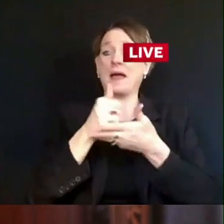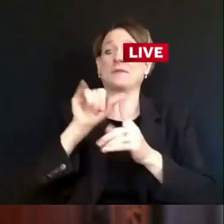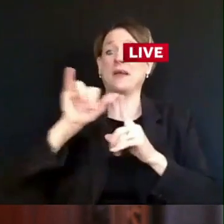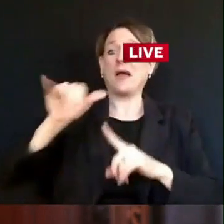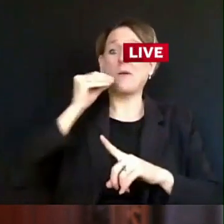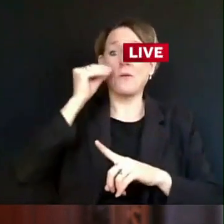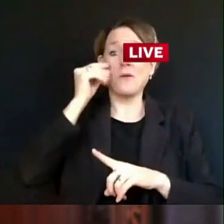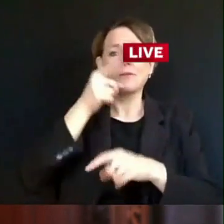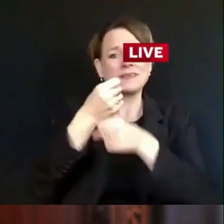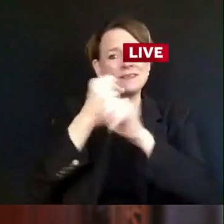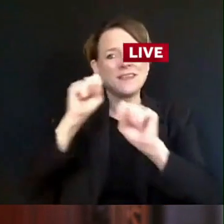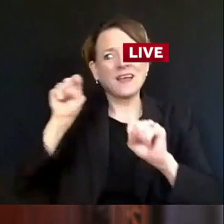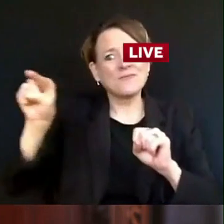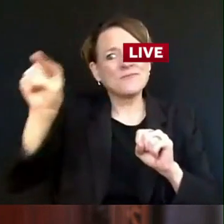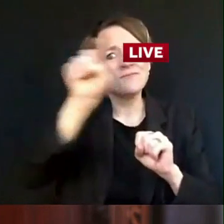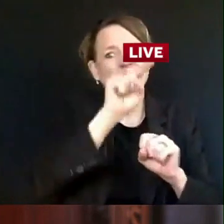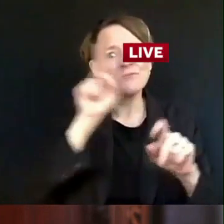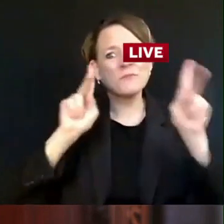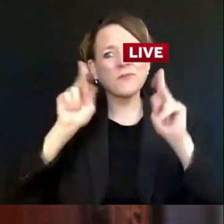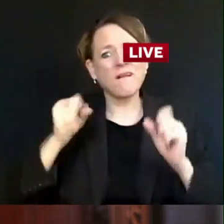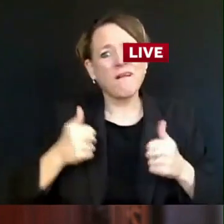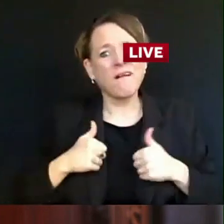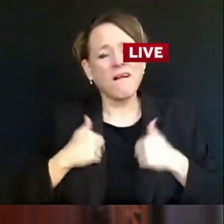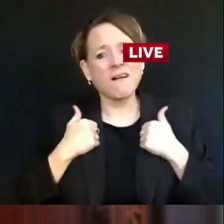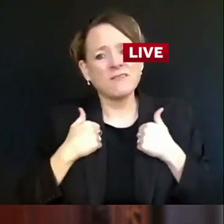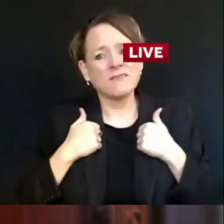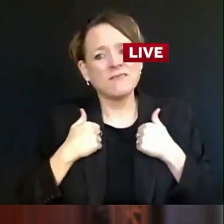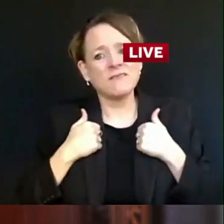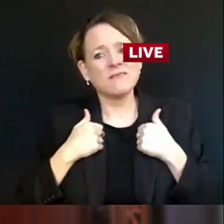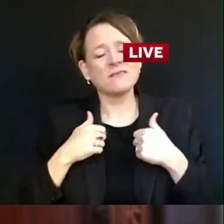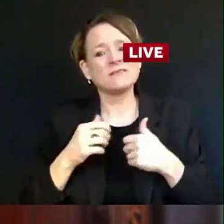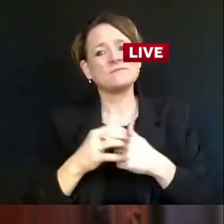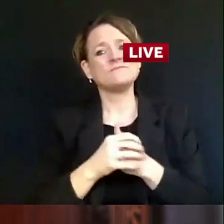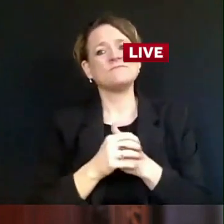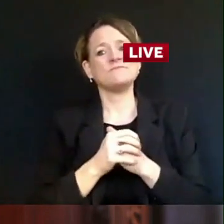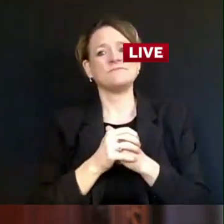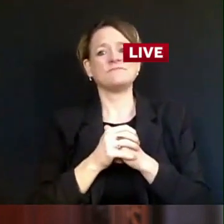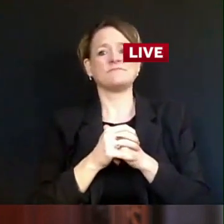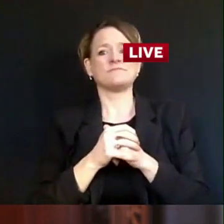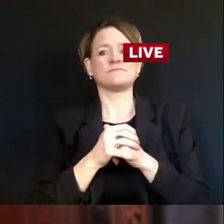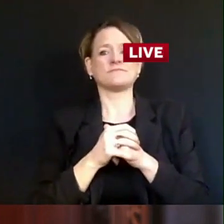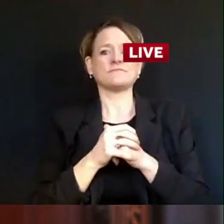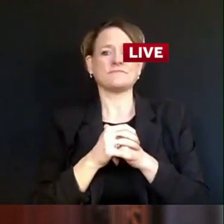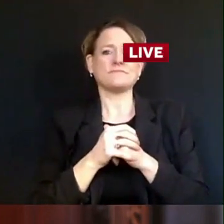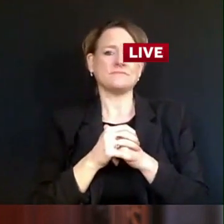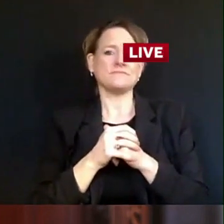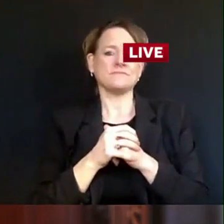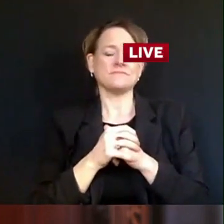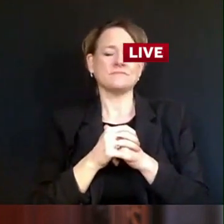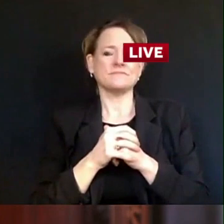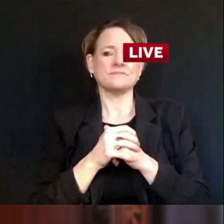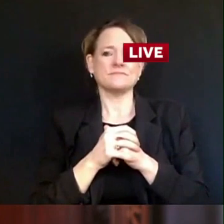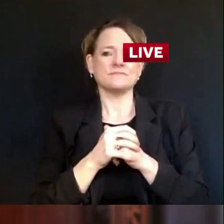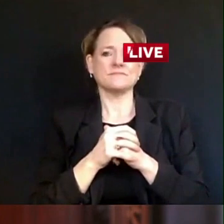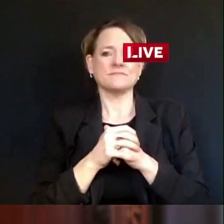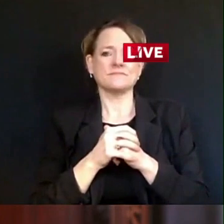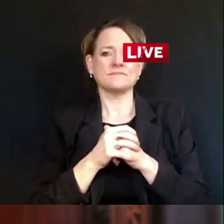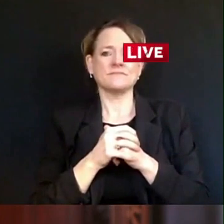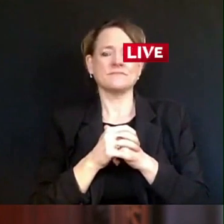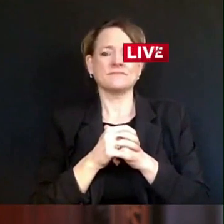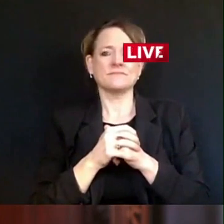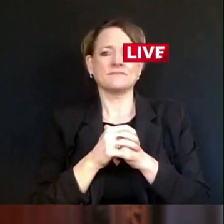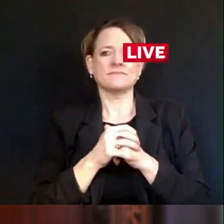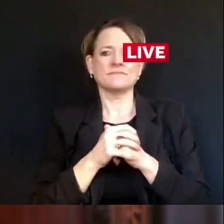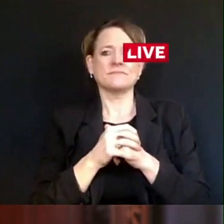home. In the spring, our efforts to stay home save lives. And we are in a far different and more dire situation